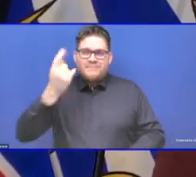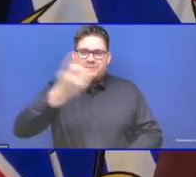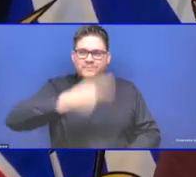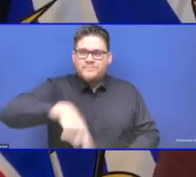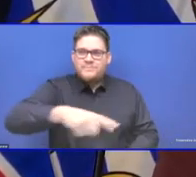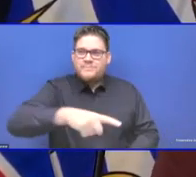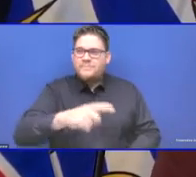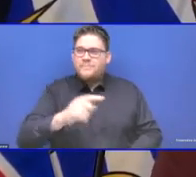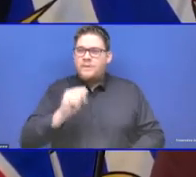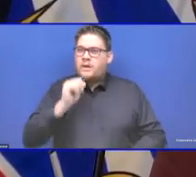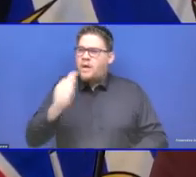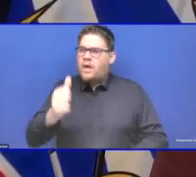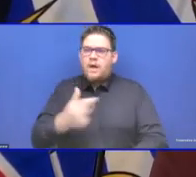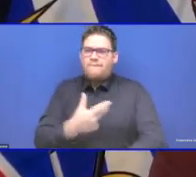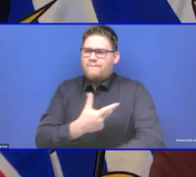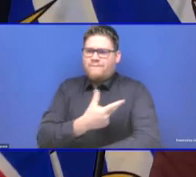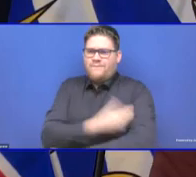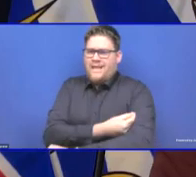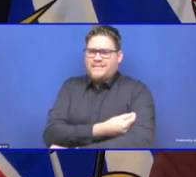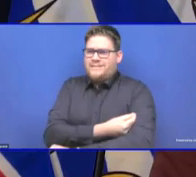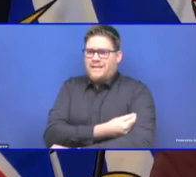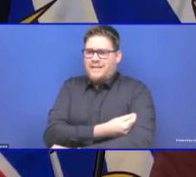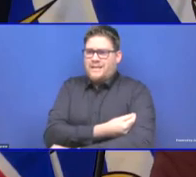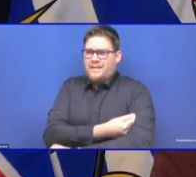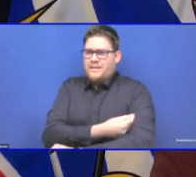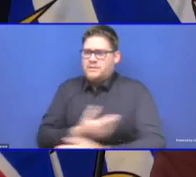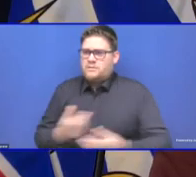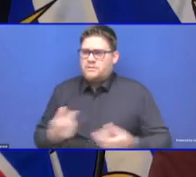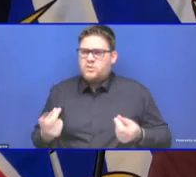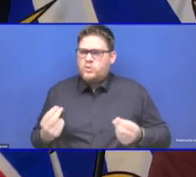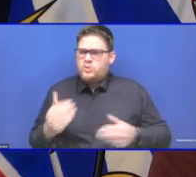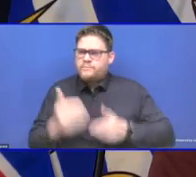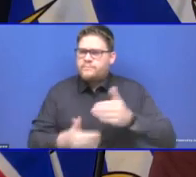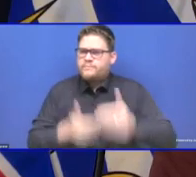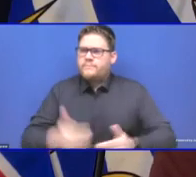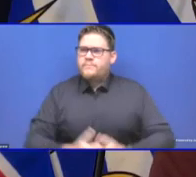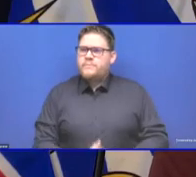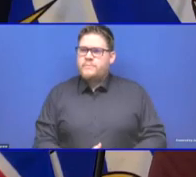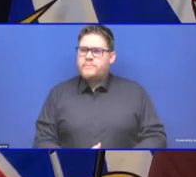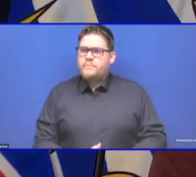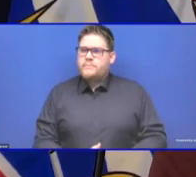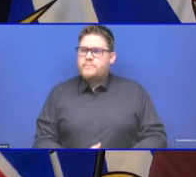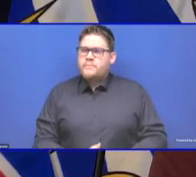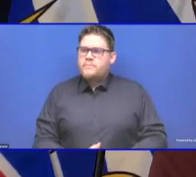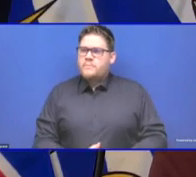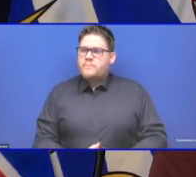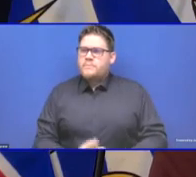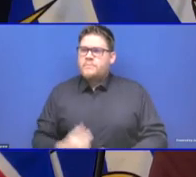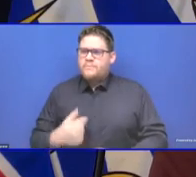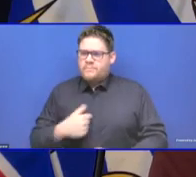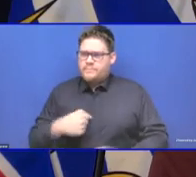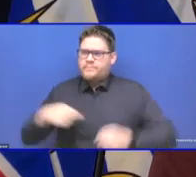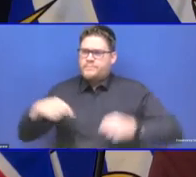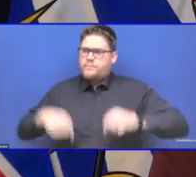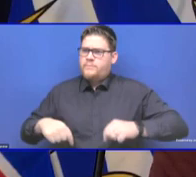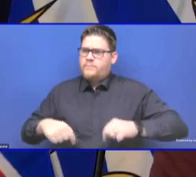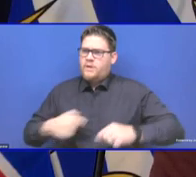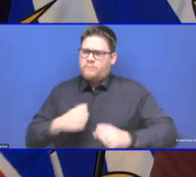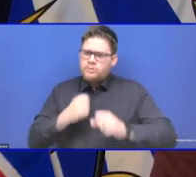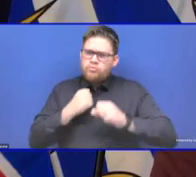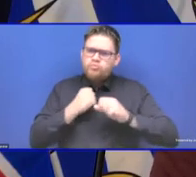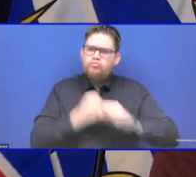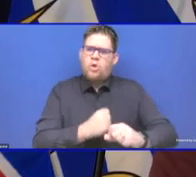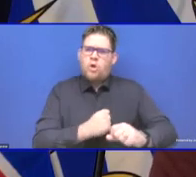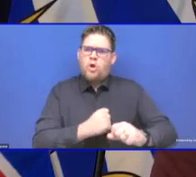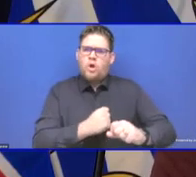And we have very strong support. And I cannot be more proud of my colleagues in